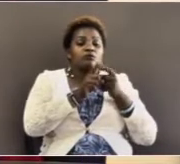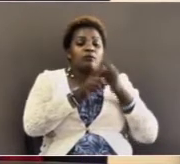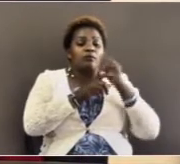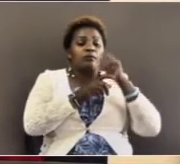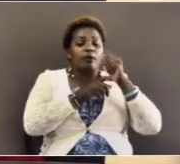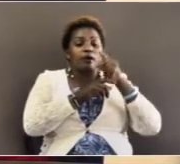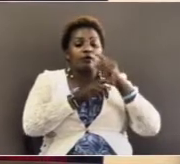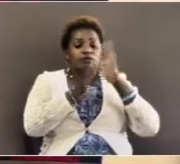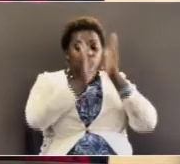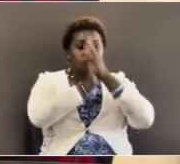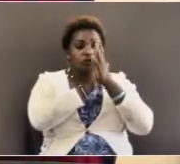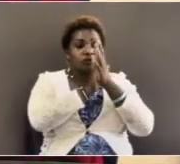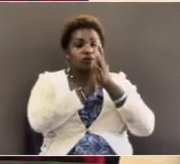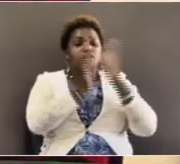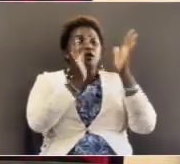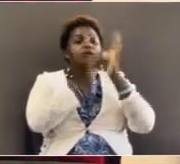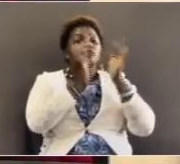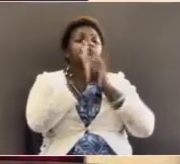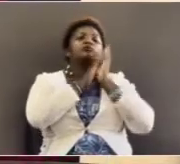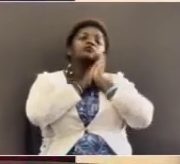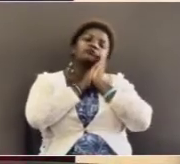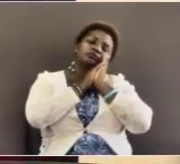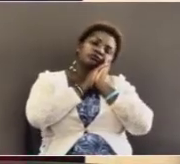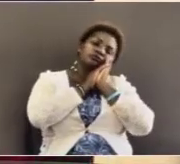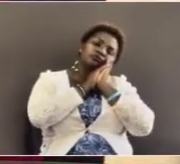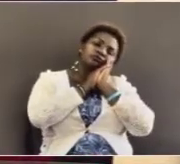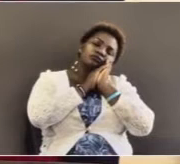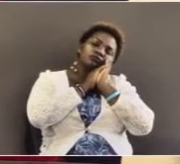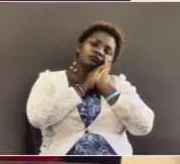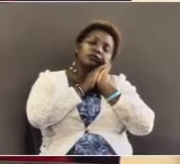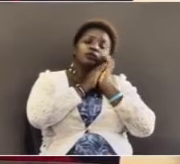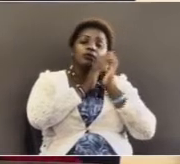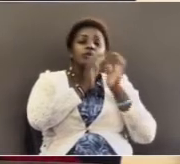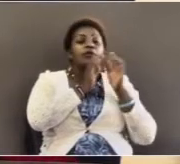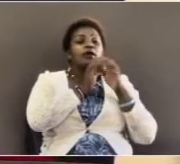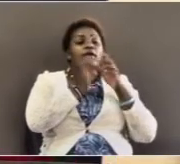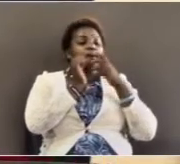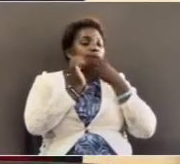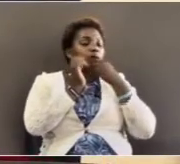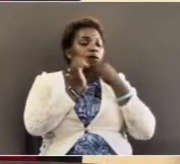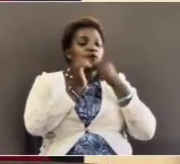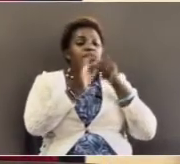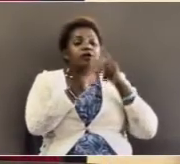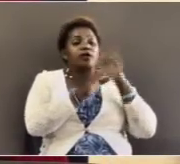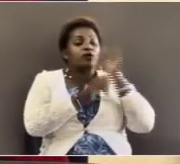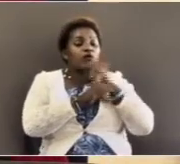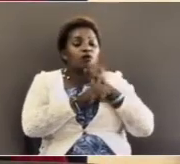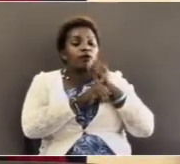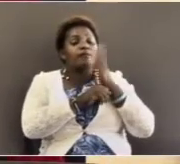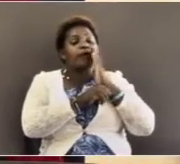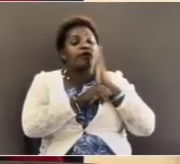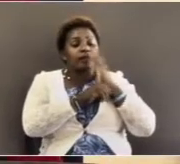Mark's story tells us that Jesus was asleep, therefore he was not much of a good companion